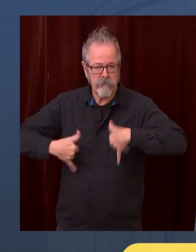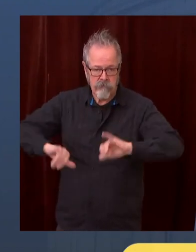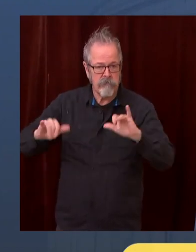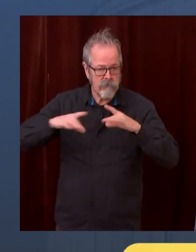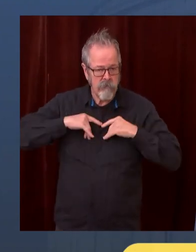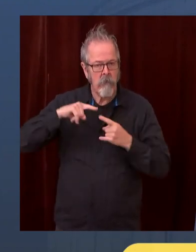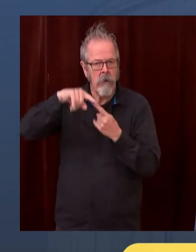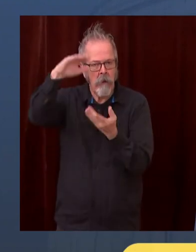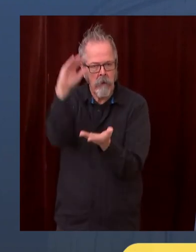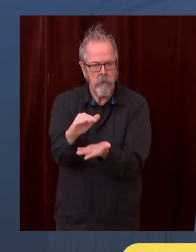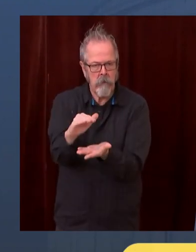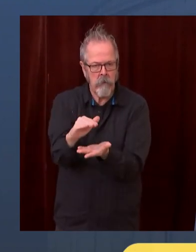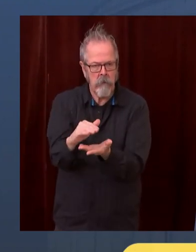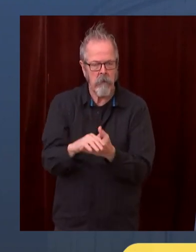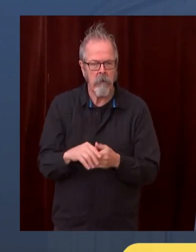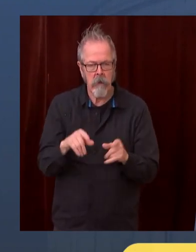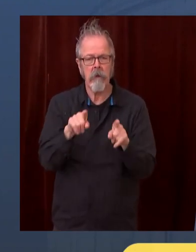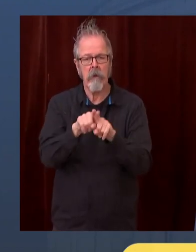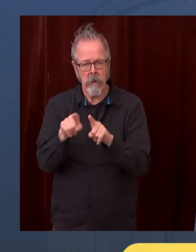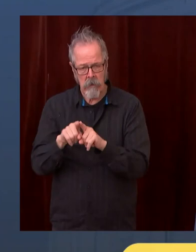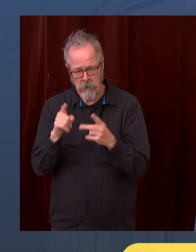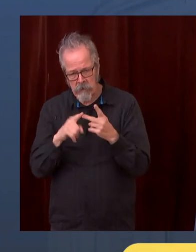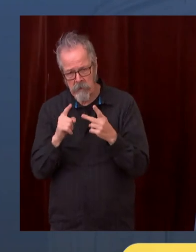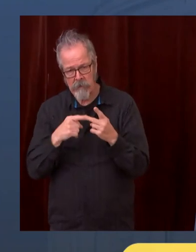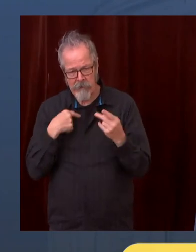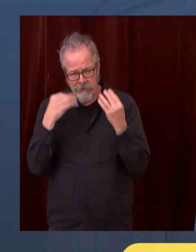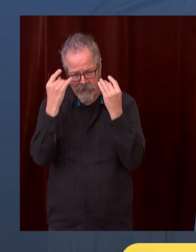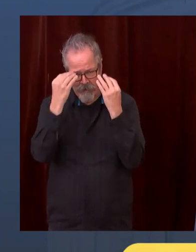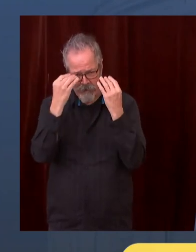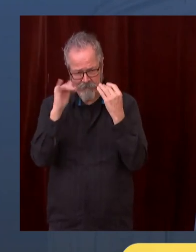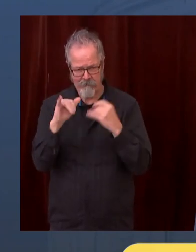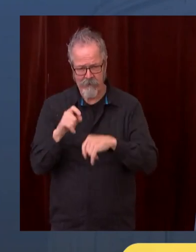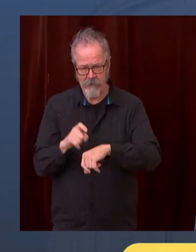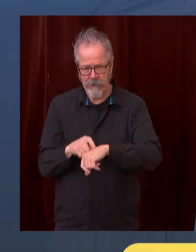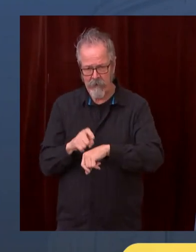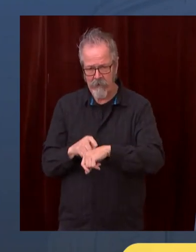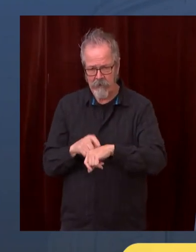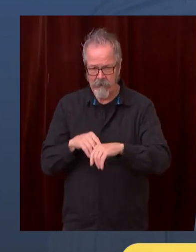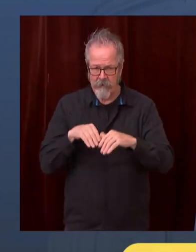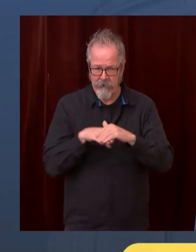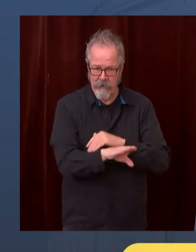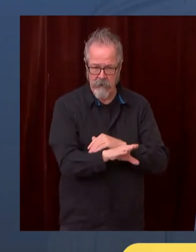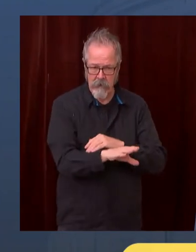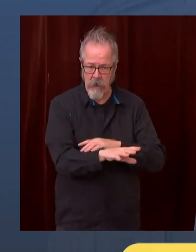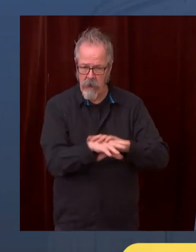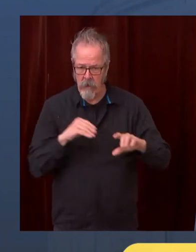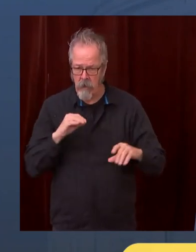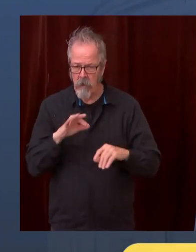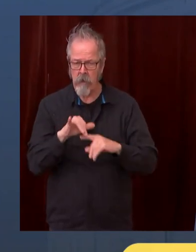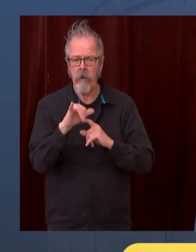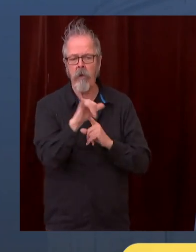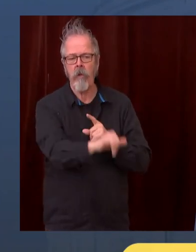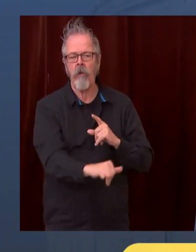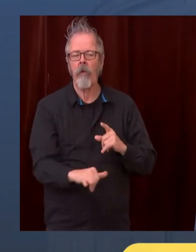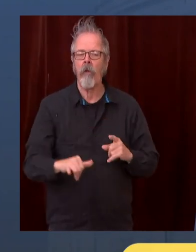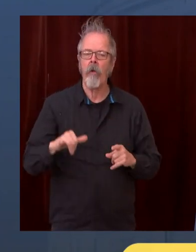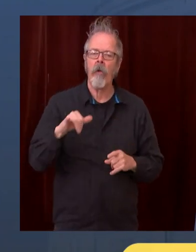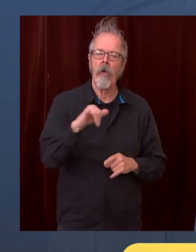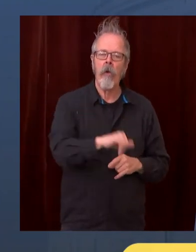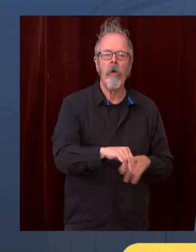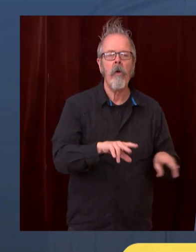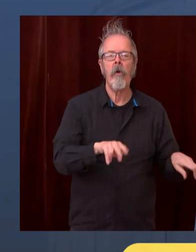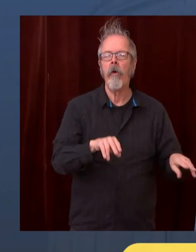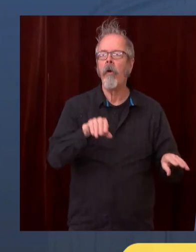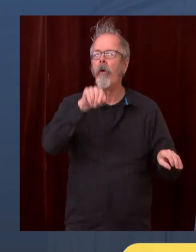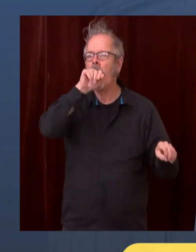people who are in a place, ventilation, and so paying attention to what the science tells us says that